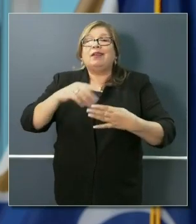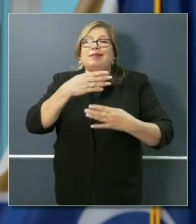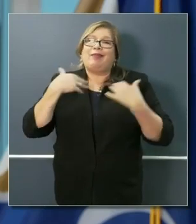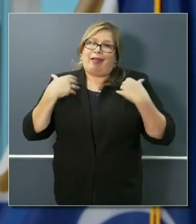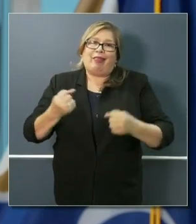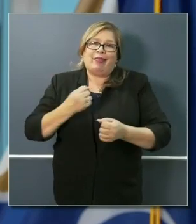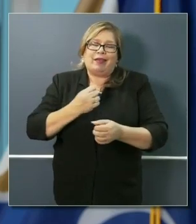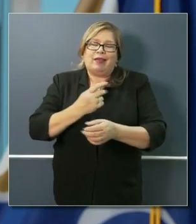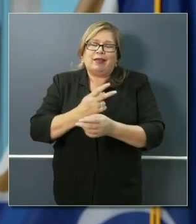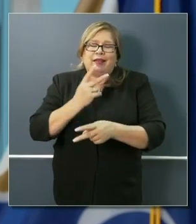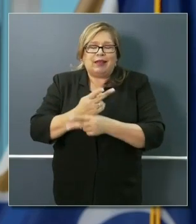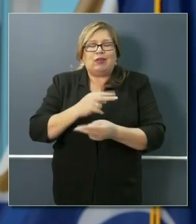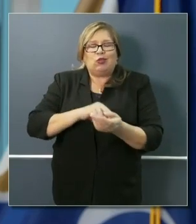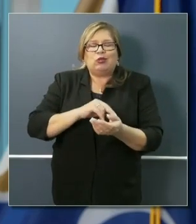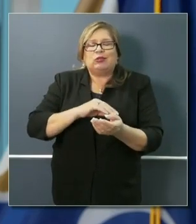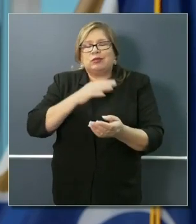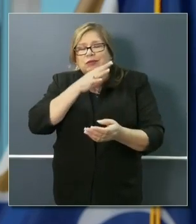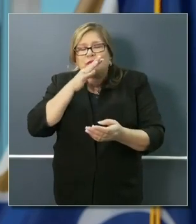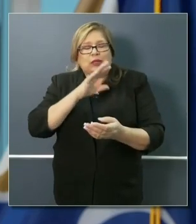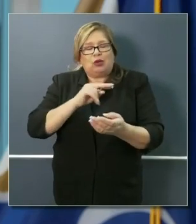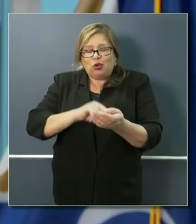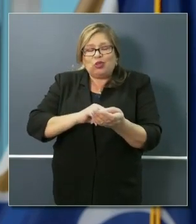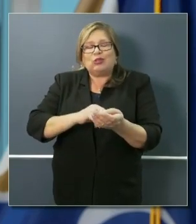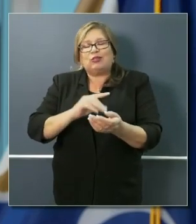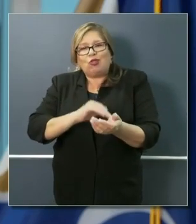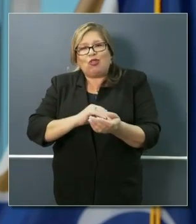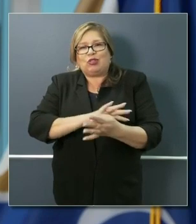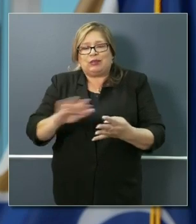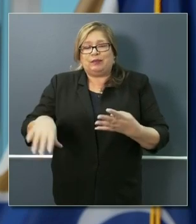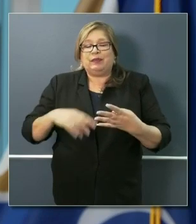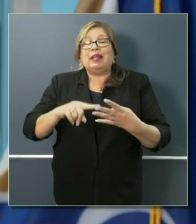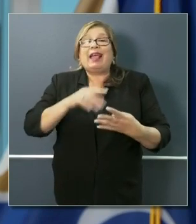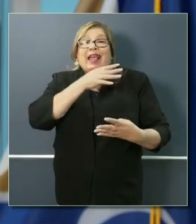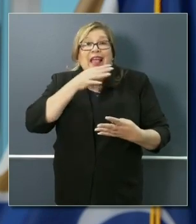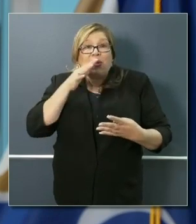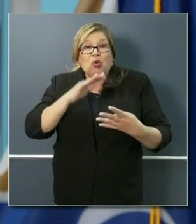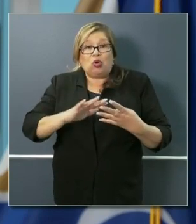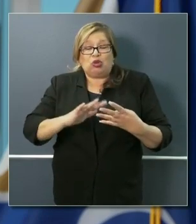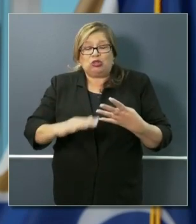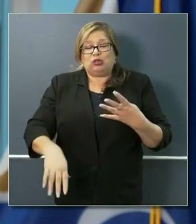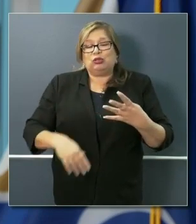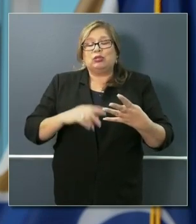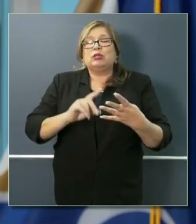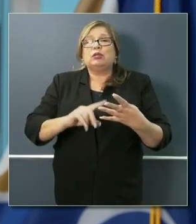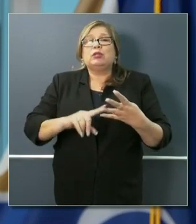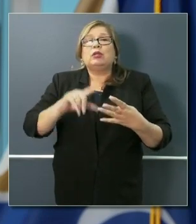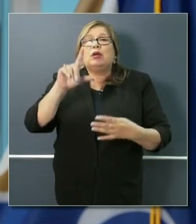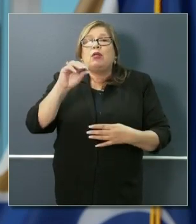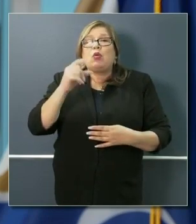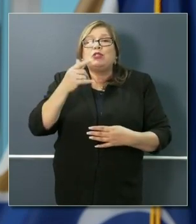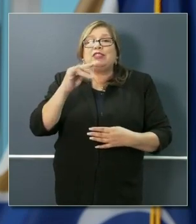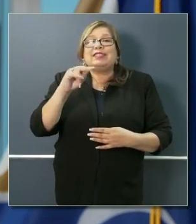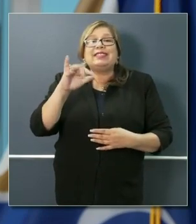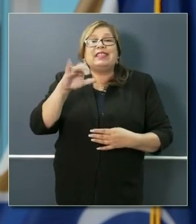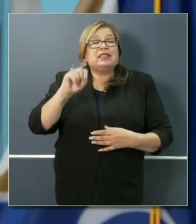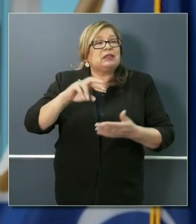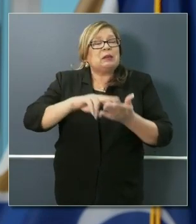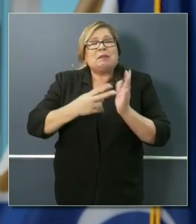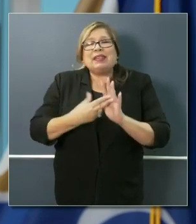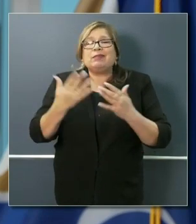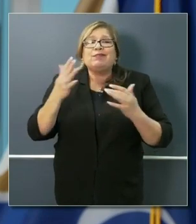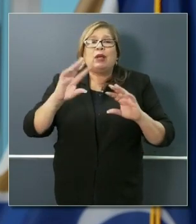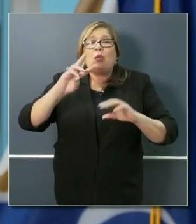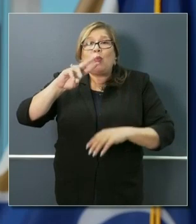Agriculture is looking for workforce. Logistics, broadly defined, be that transportation, warehousing,